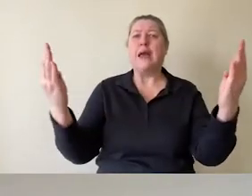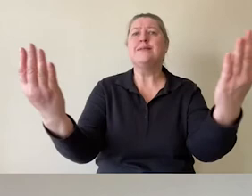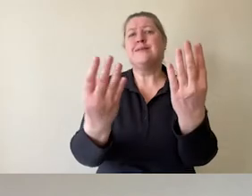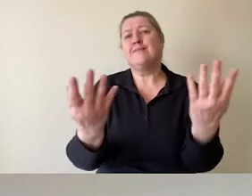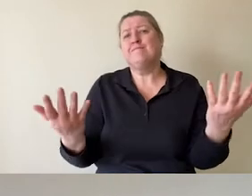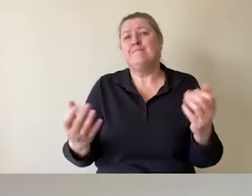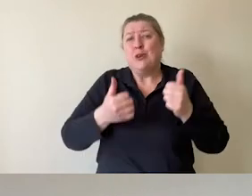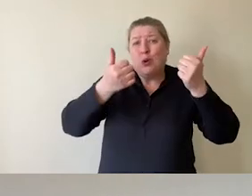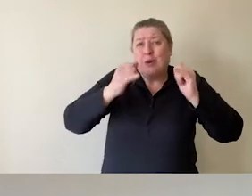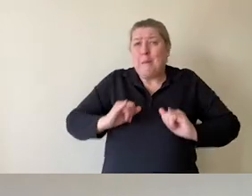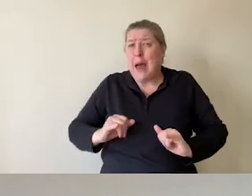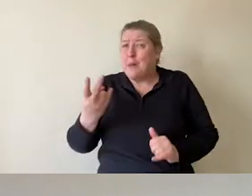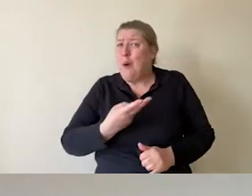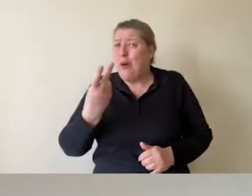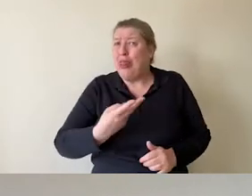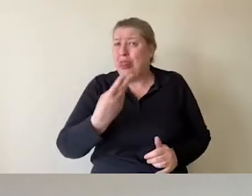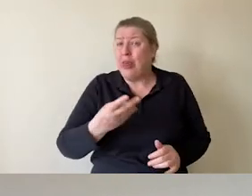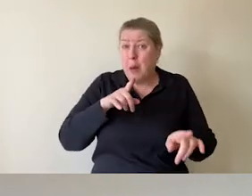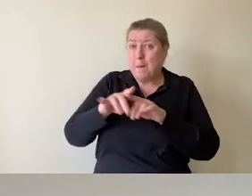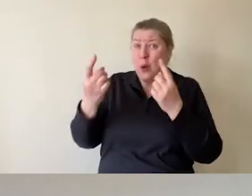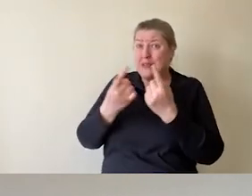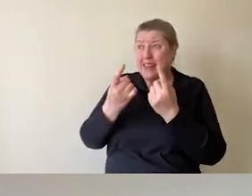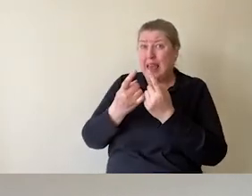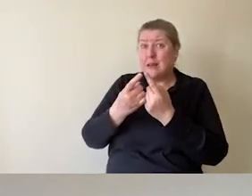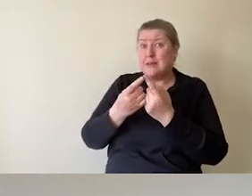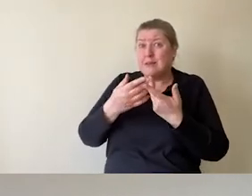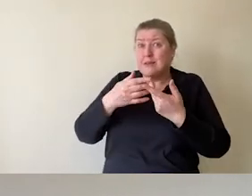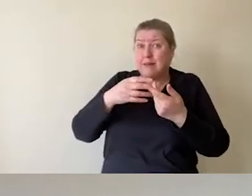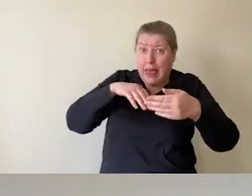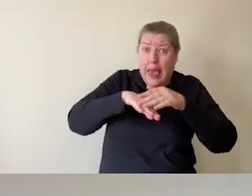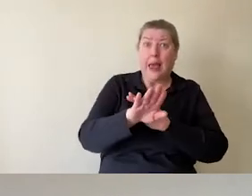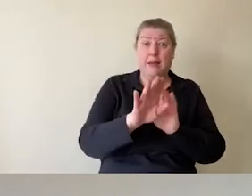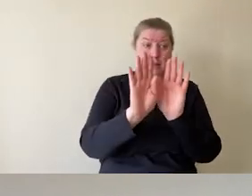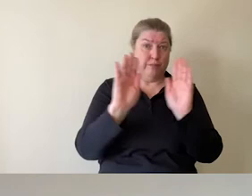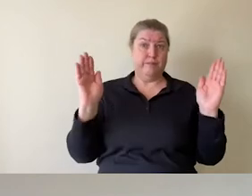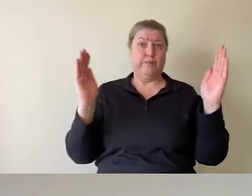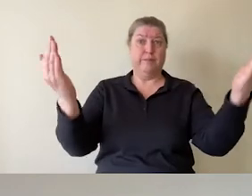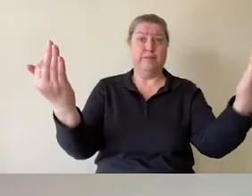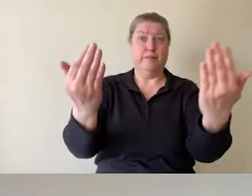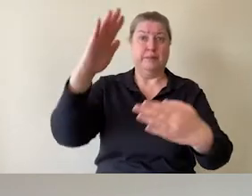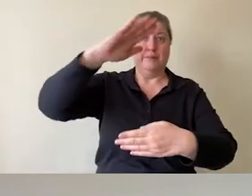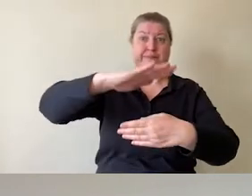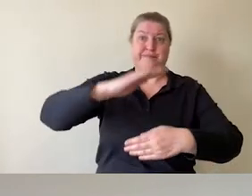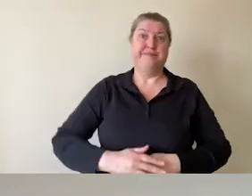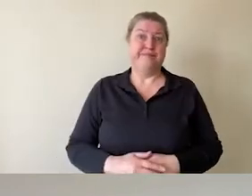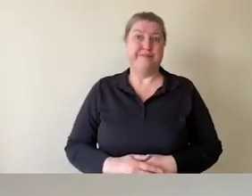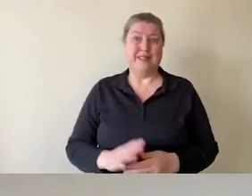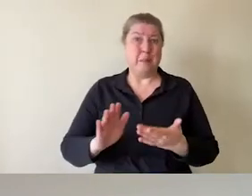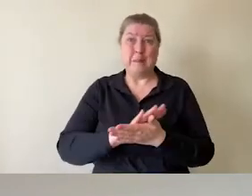Museum are in glass cases and people often think that means they're not very engaging,